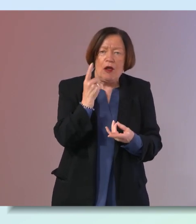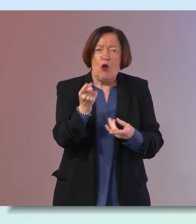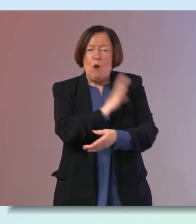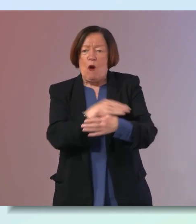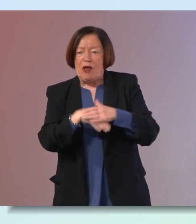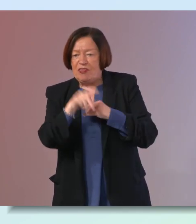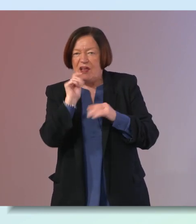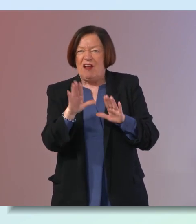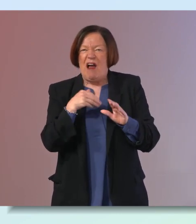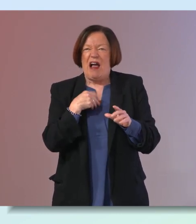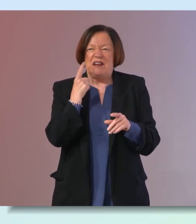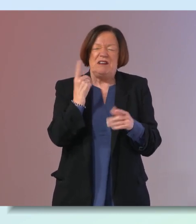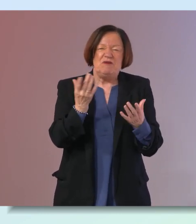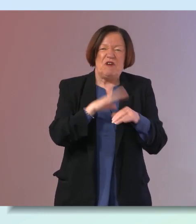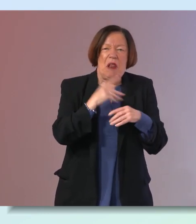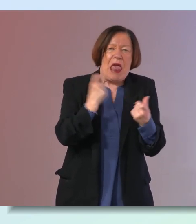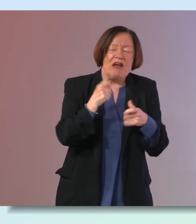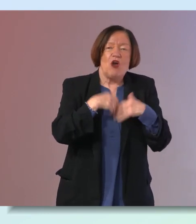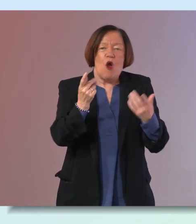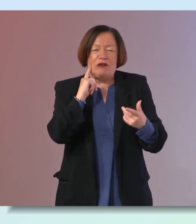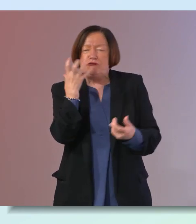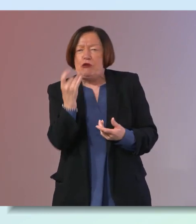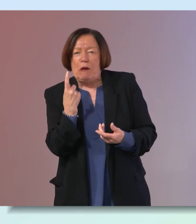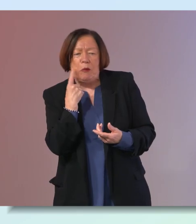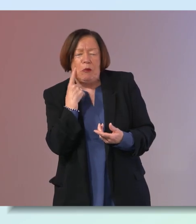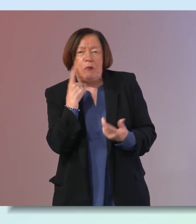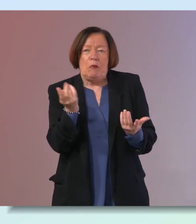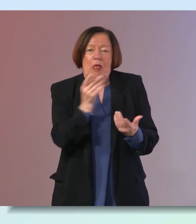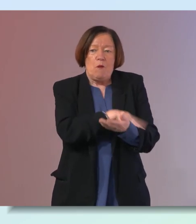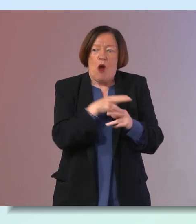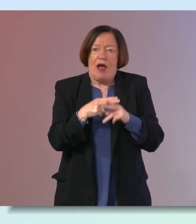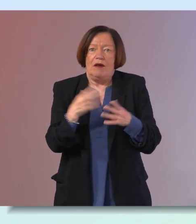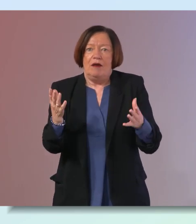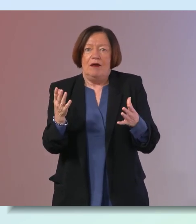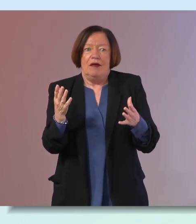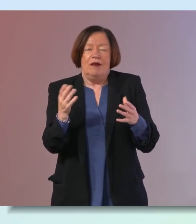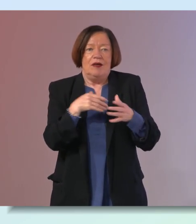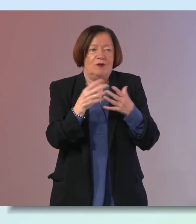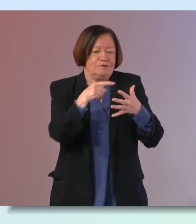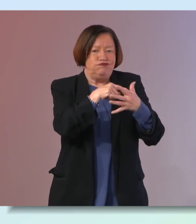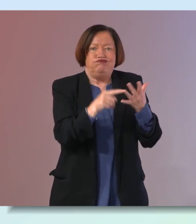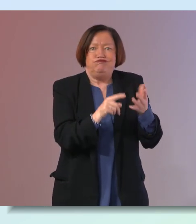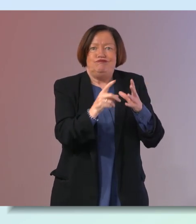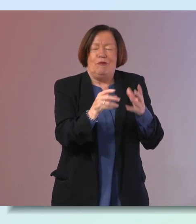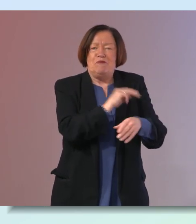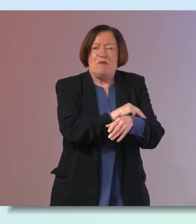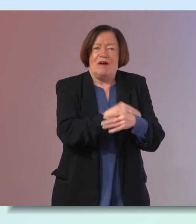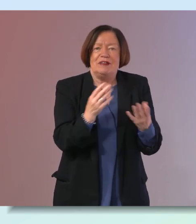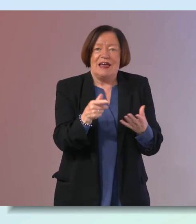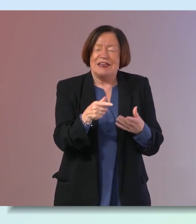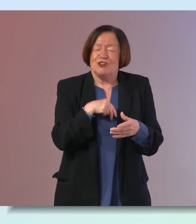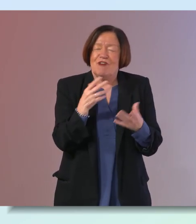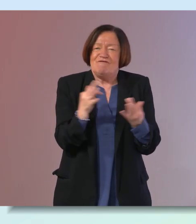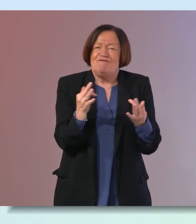in thinking i'll just do it for the laughs or i'll just do a check and walking out with go and see your gp and it's a fear-based response